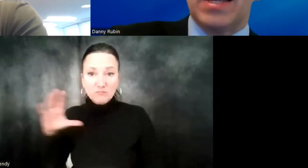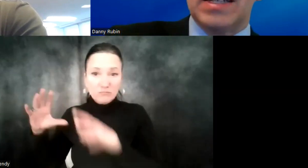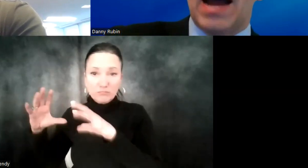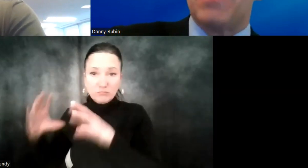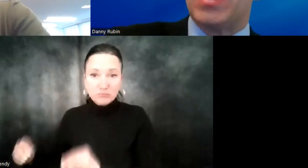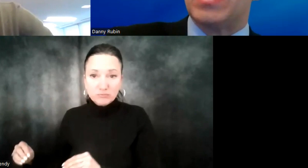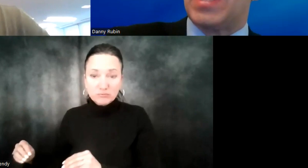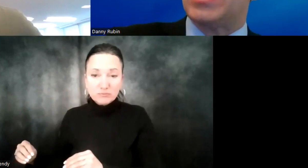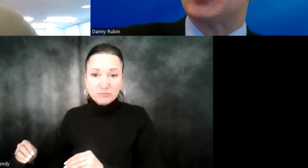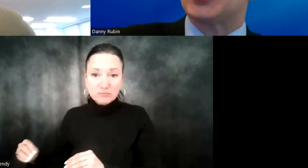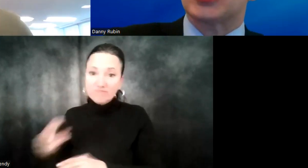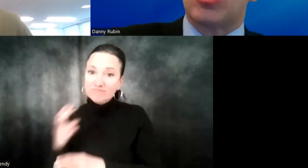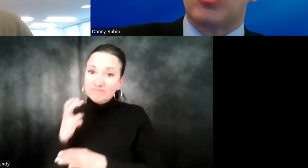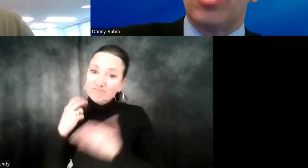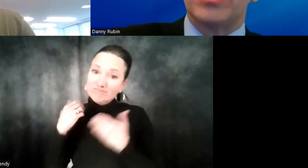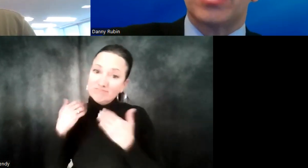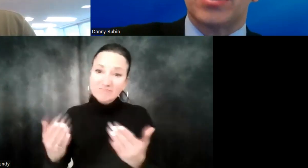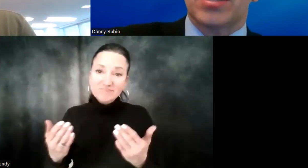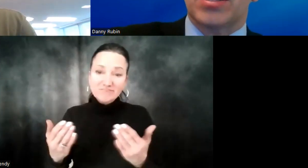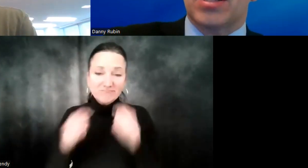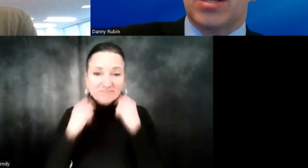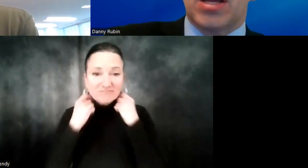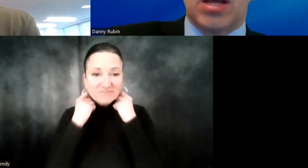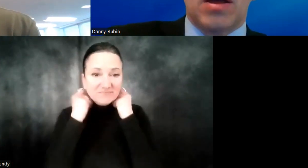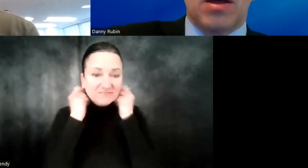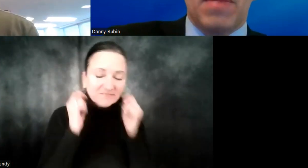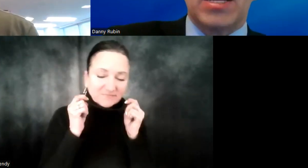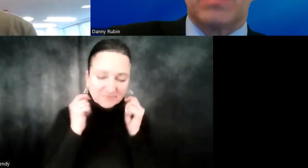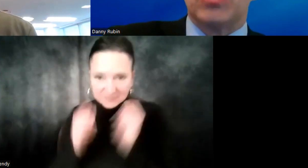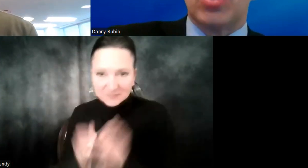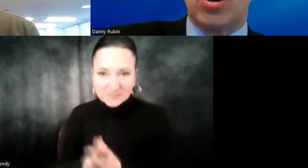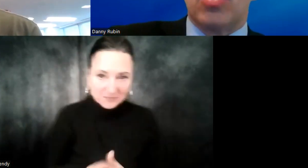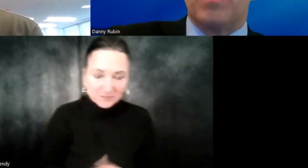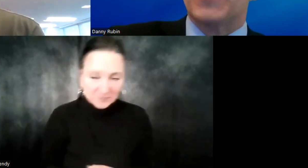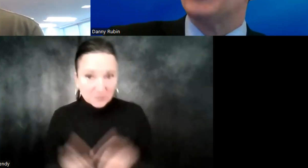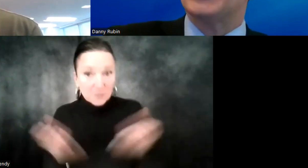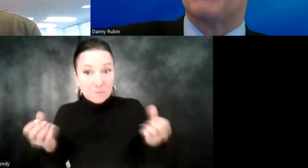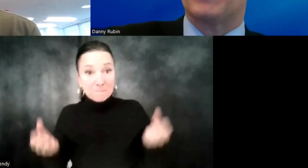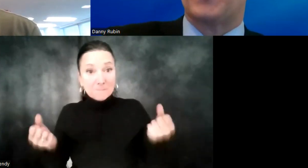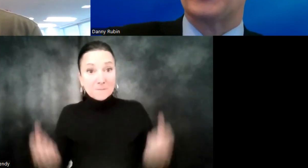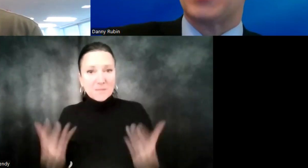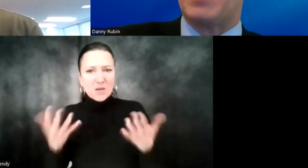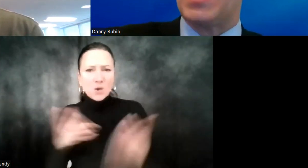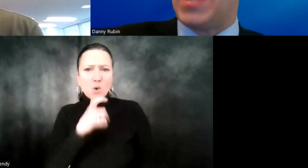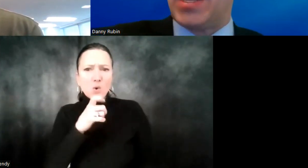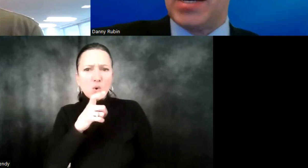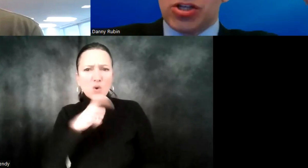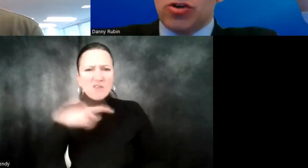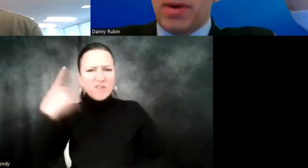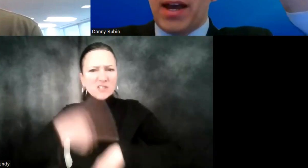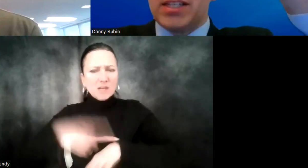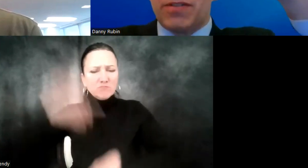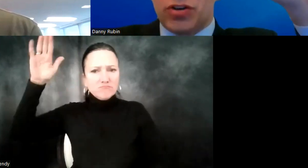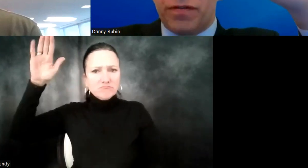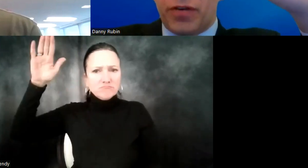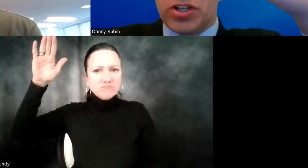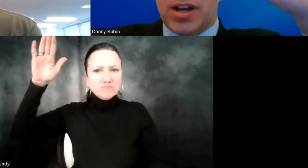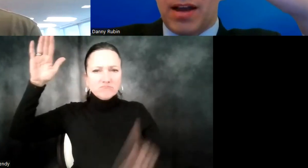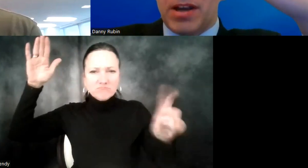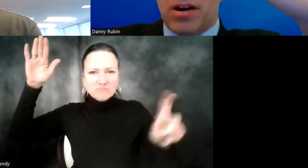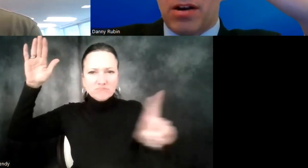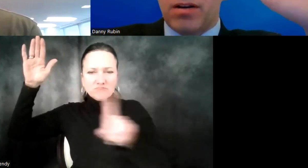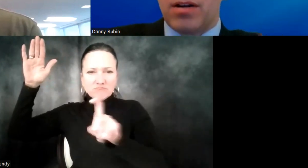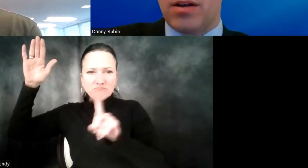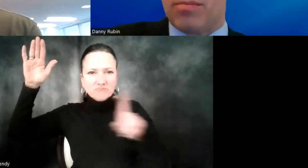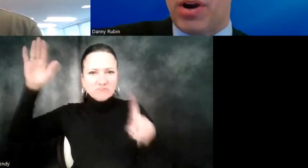will dive in. And to start, many of you know, who's here for the first time? Any Zoom hands, if it's your